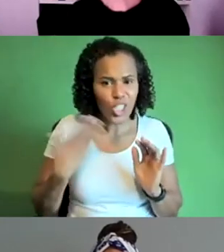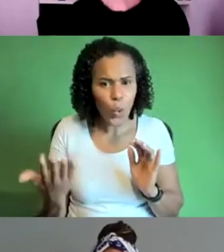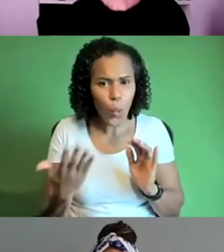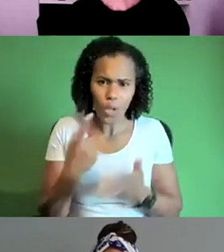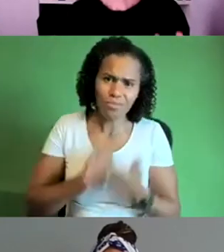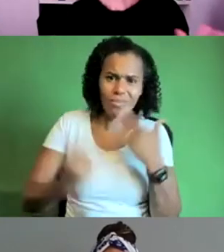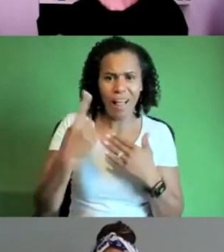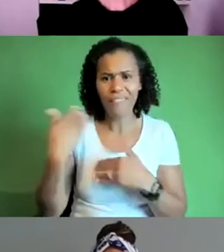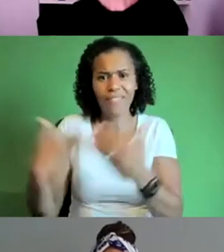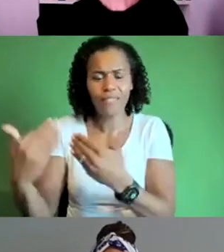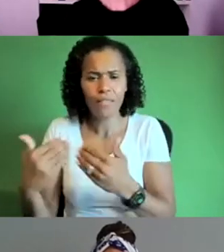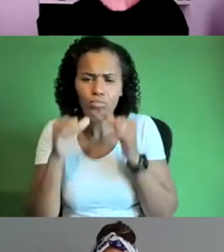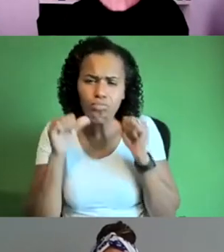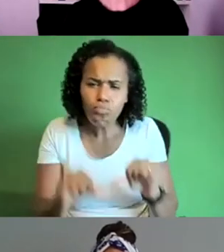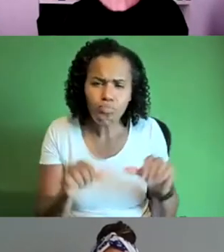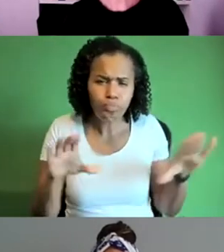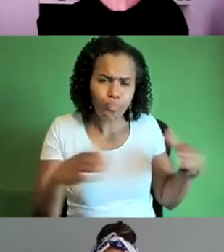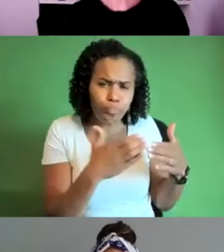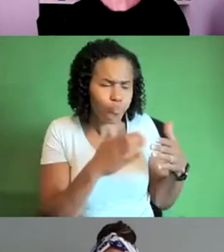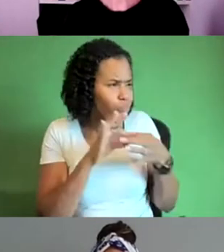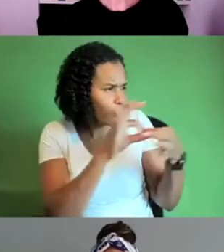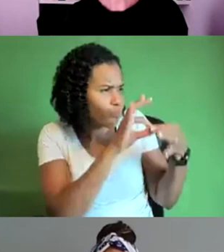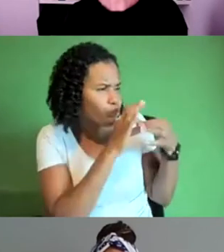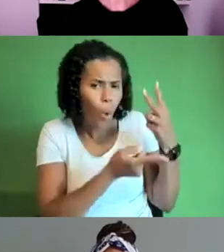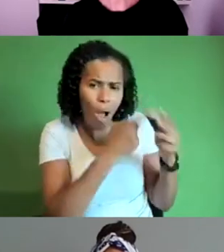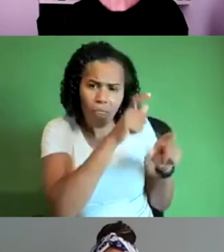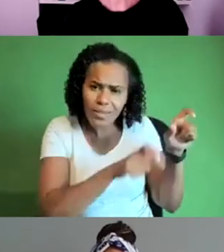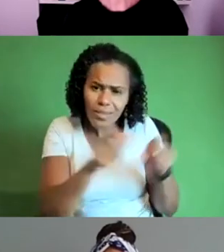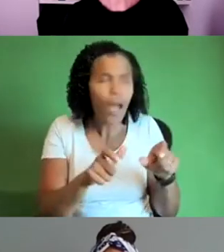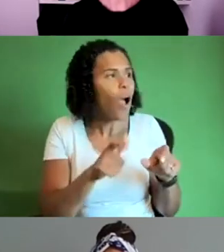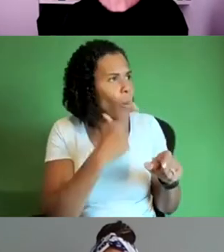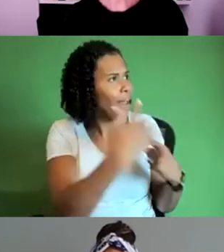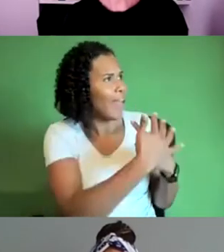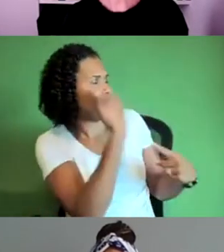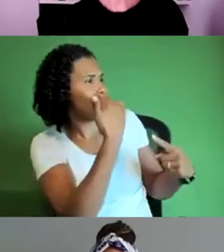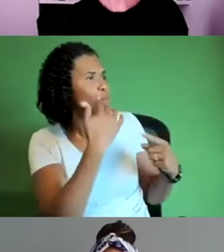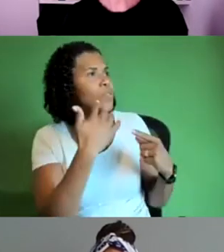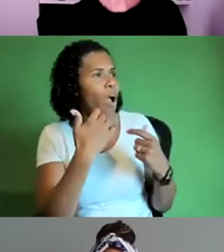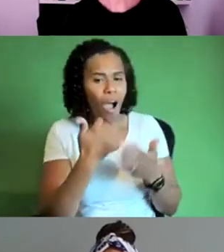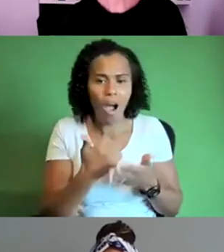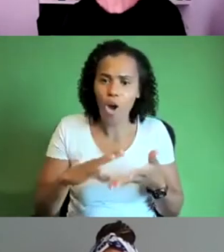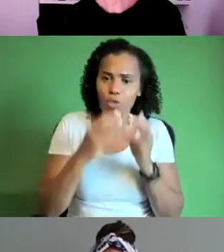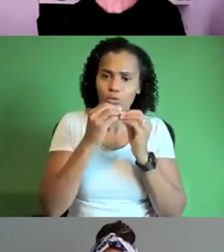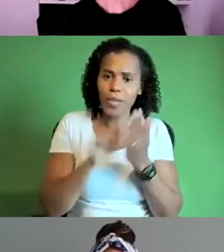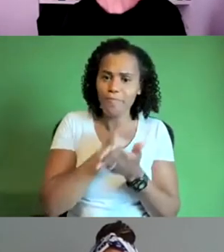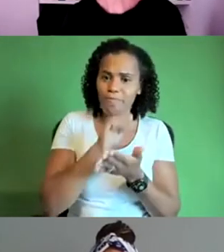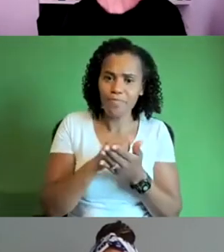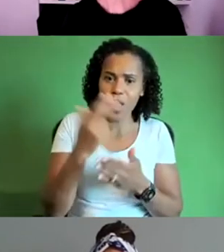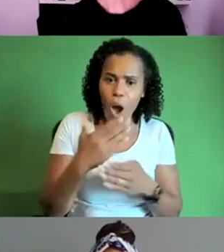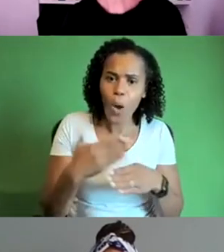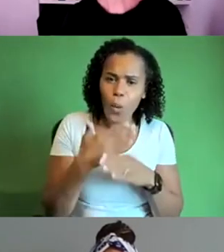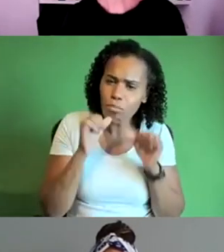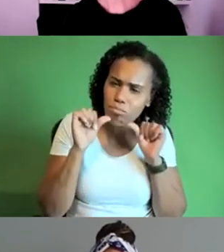and making artwork is perfect for that you know um